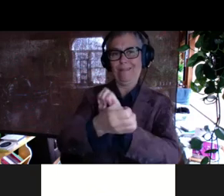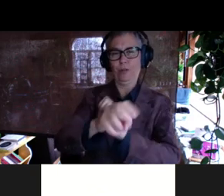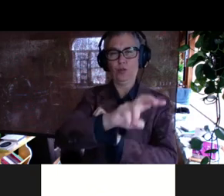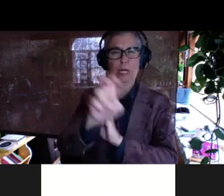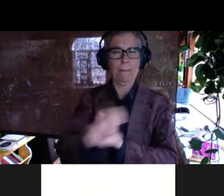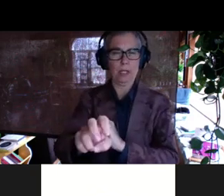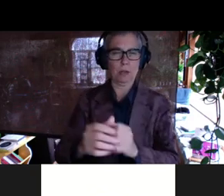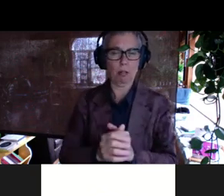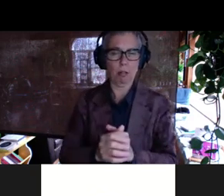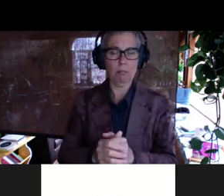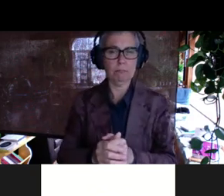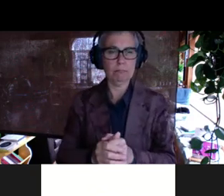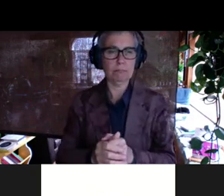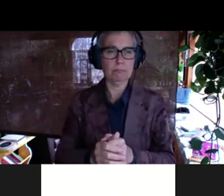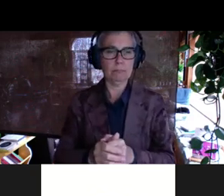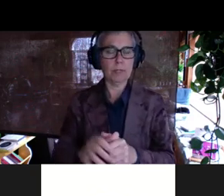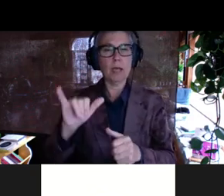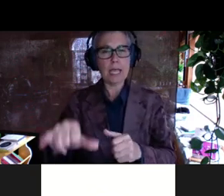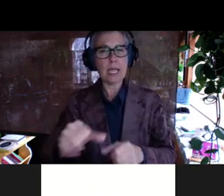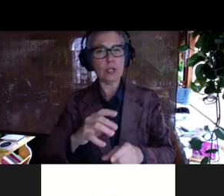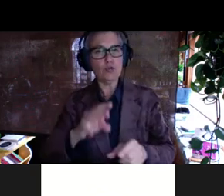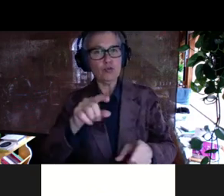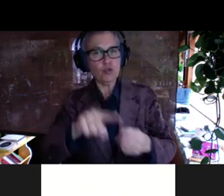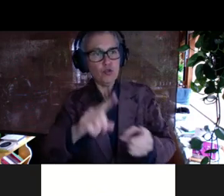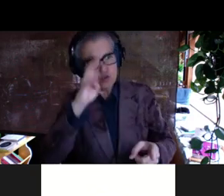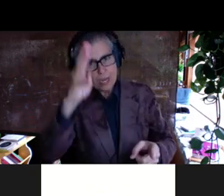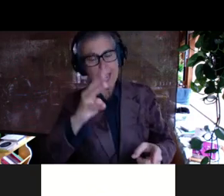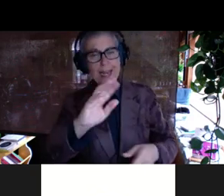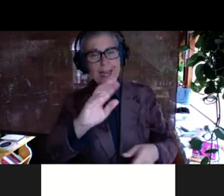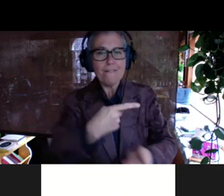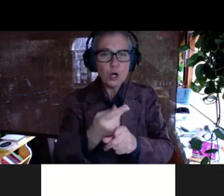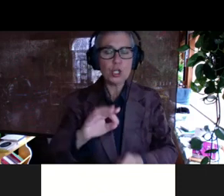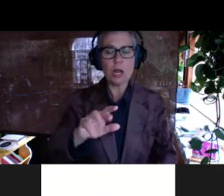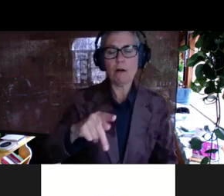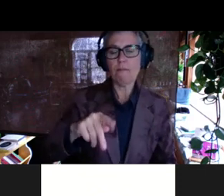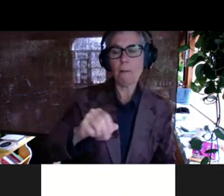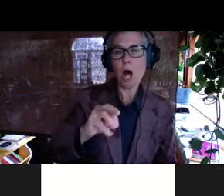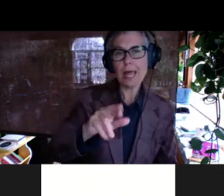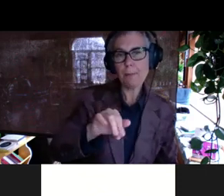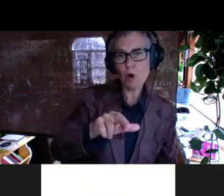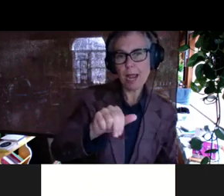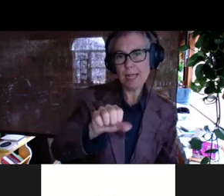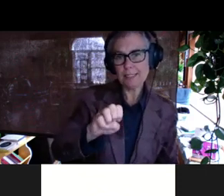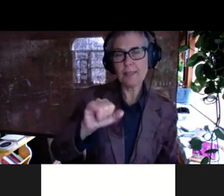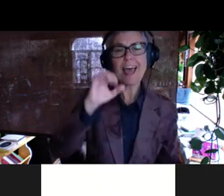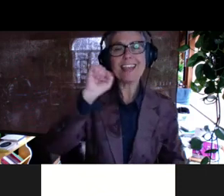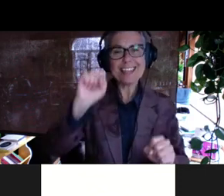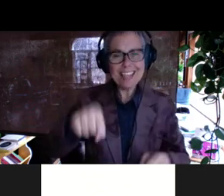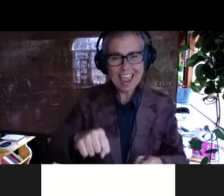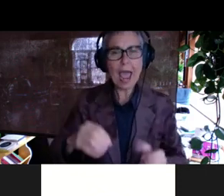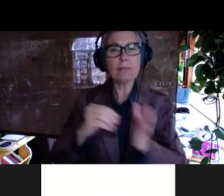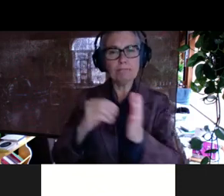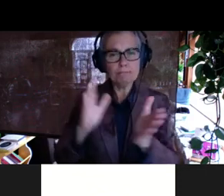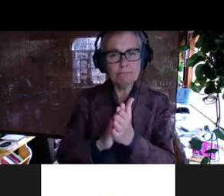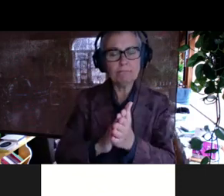create a version of that polymerase that's able to initiate a transcription on a new promoter. And, uh,